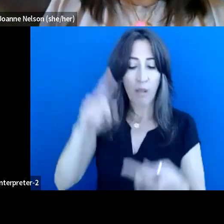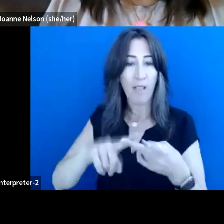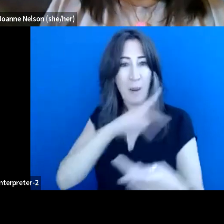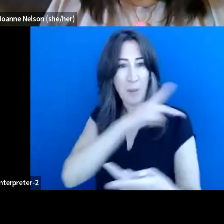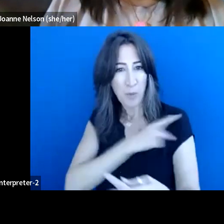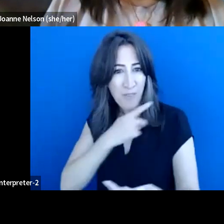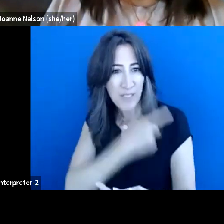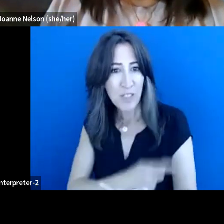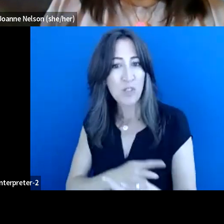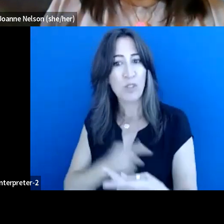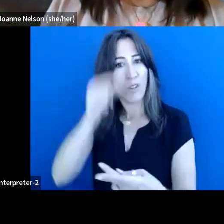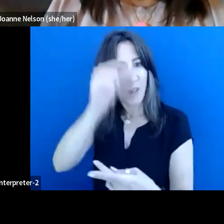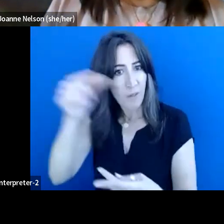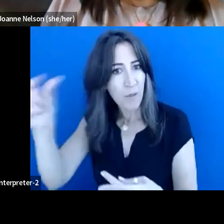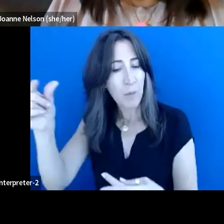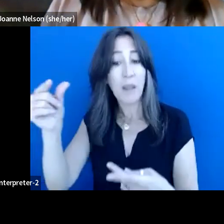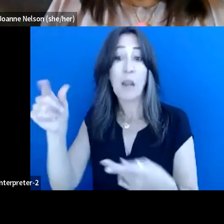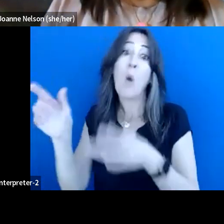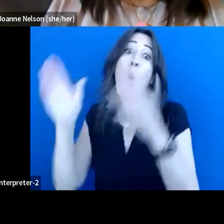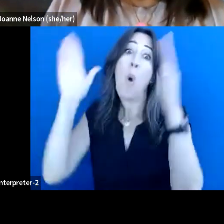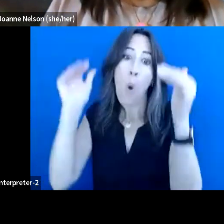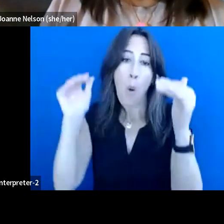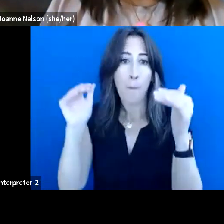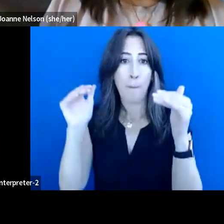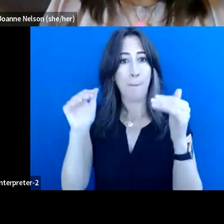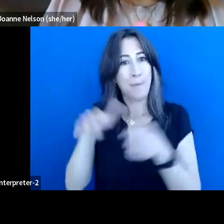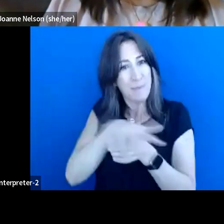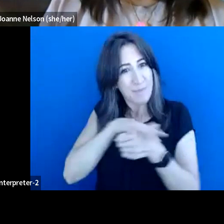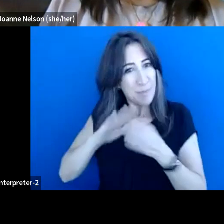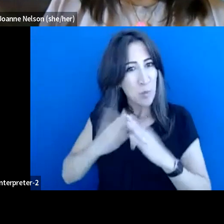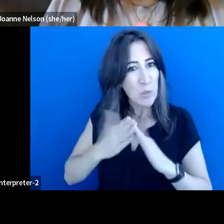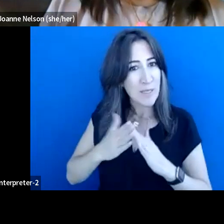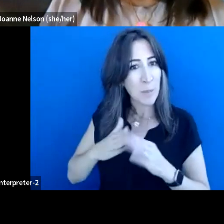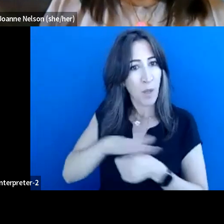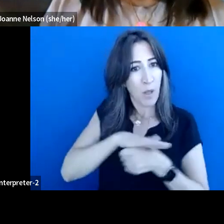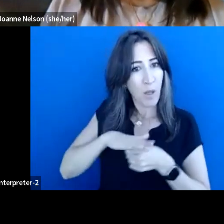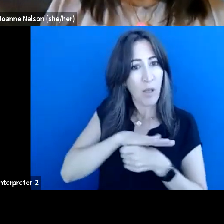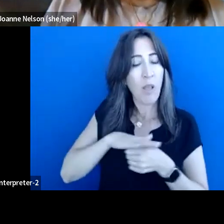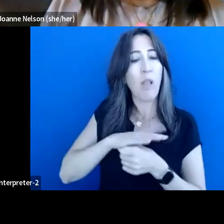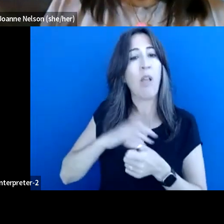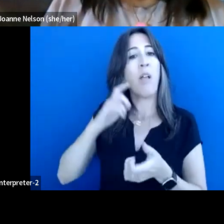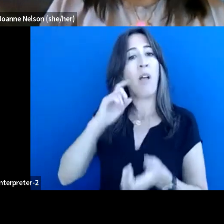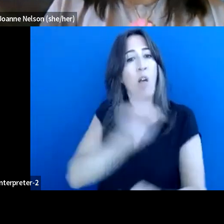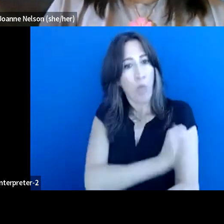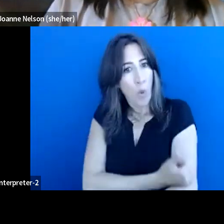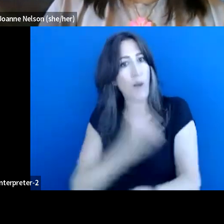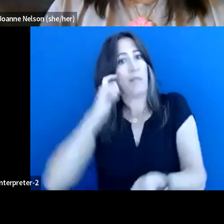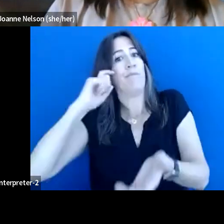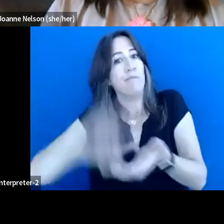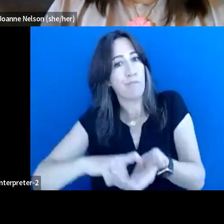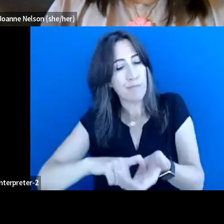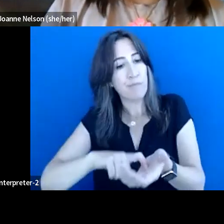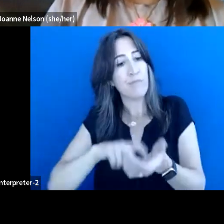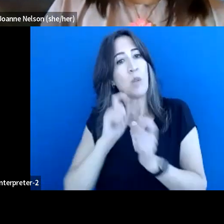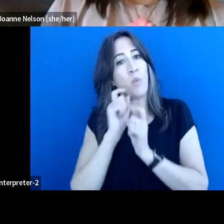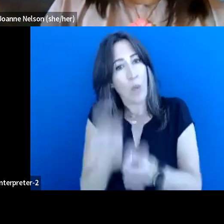and, and, you know, we, we hope municipal authorities to grant first nations, you know, that, uh, the,